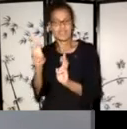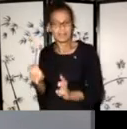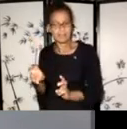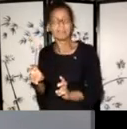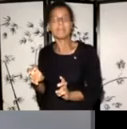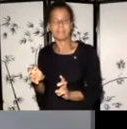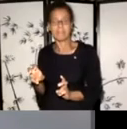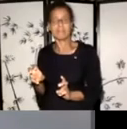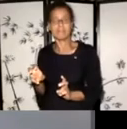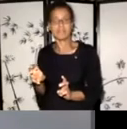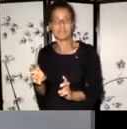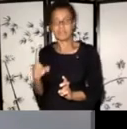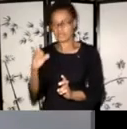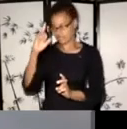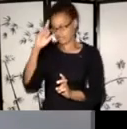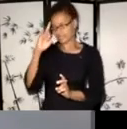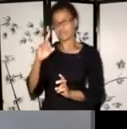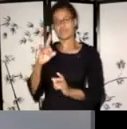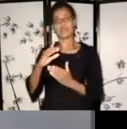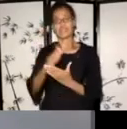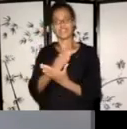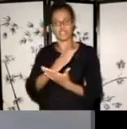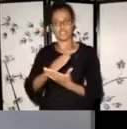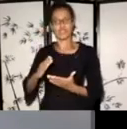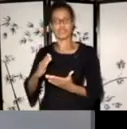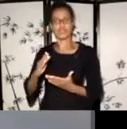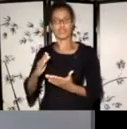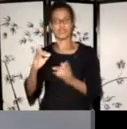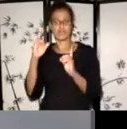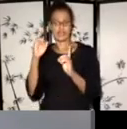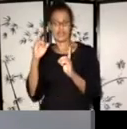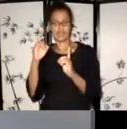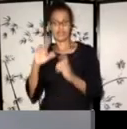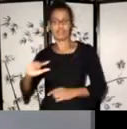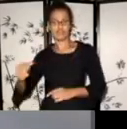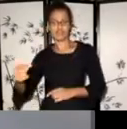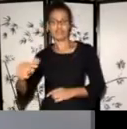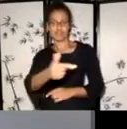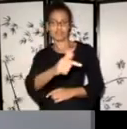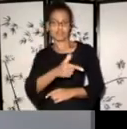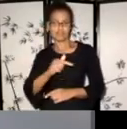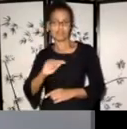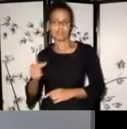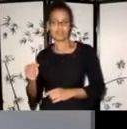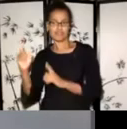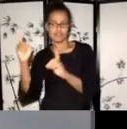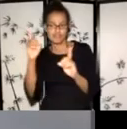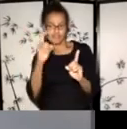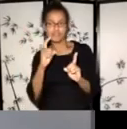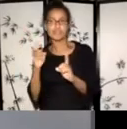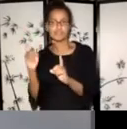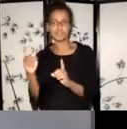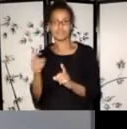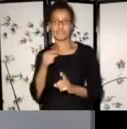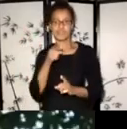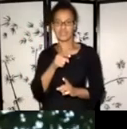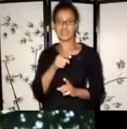camera and this is, uh, a tobacco plant, um, that, um, came from the shared camera that they used.